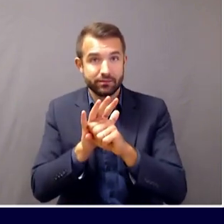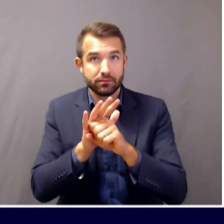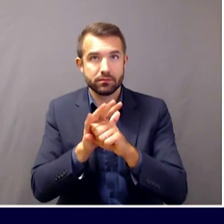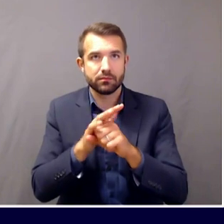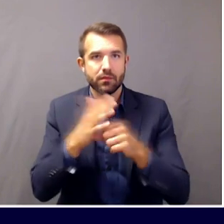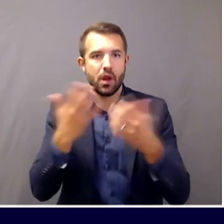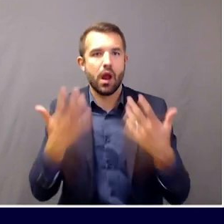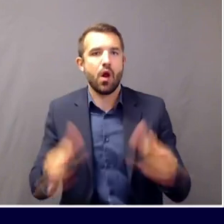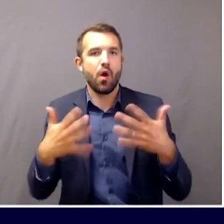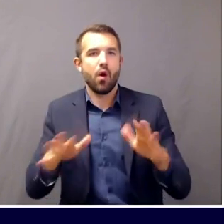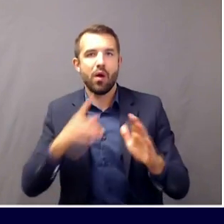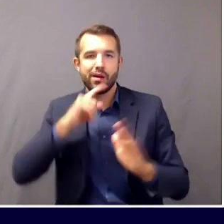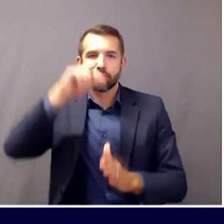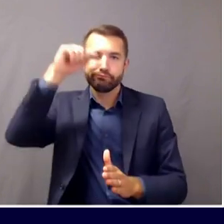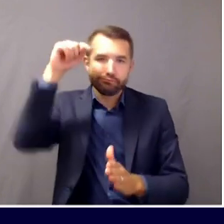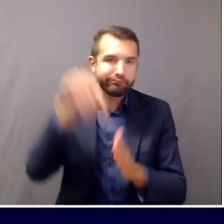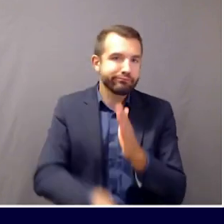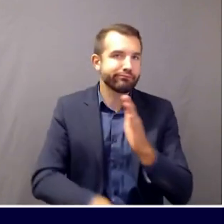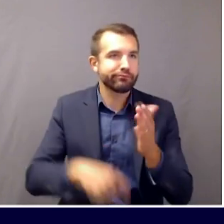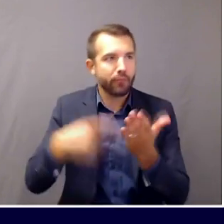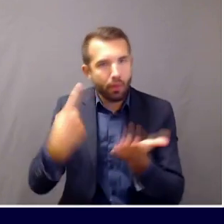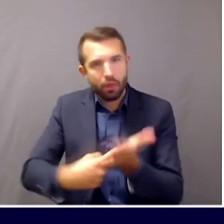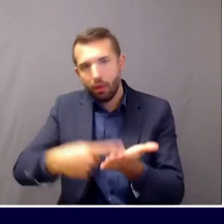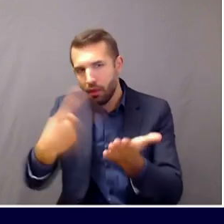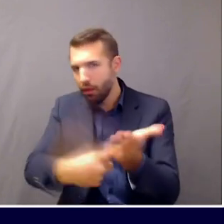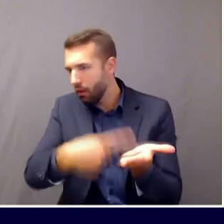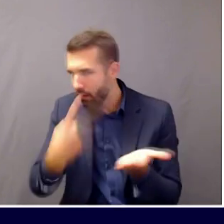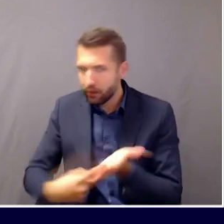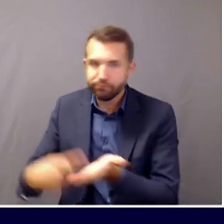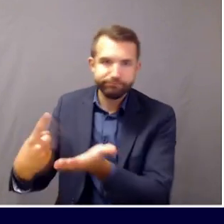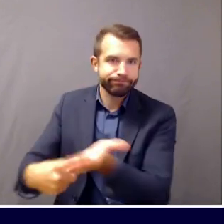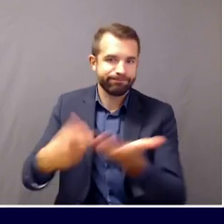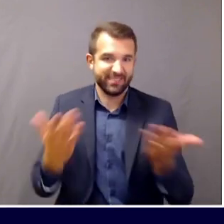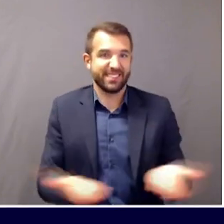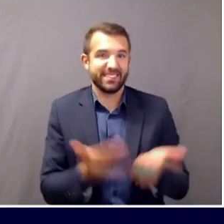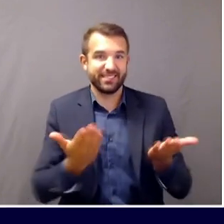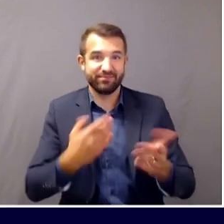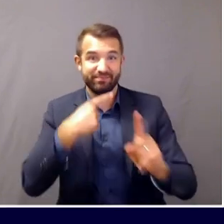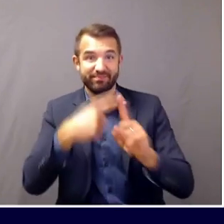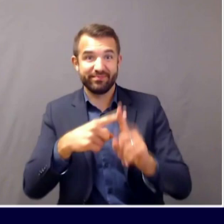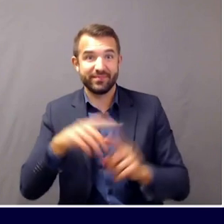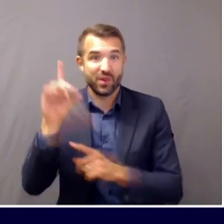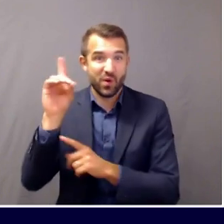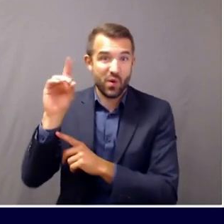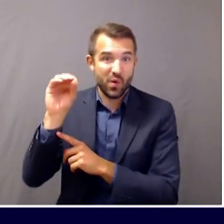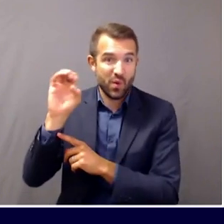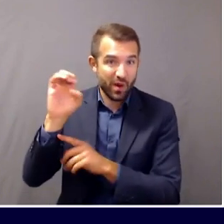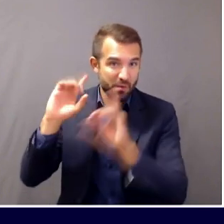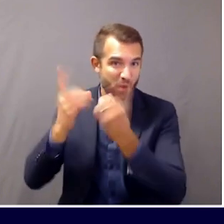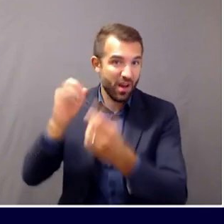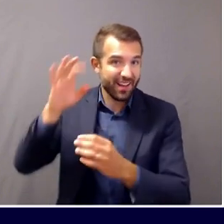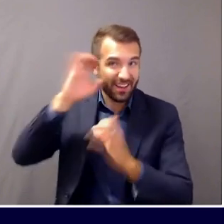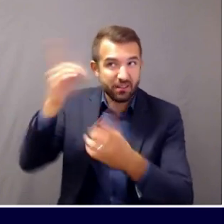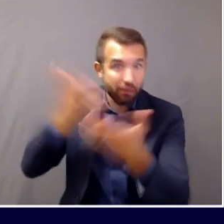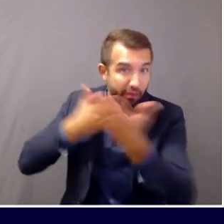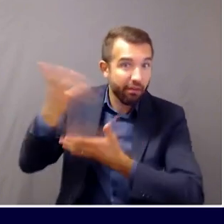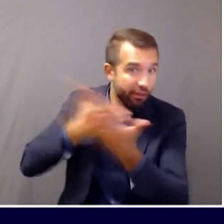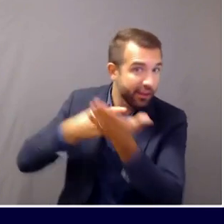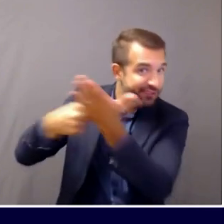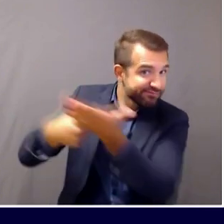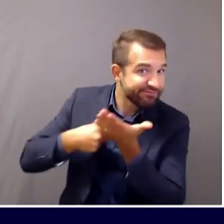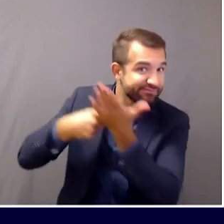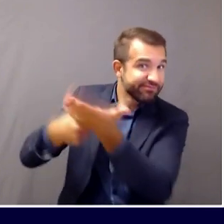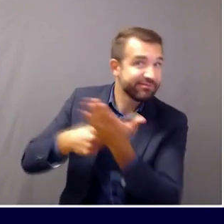discussions internally, as well as with the Department of Education, about how we would approach students from a public health